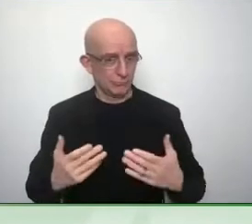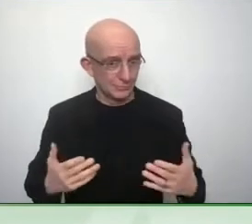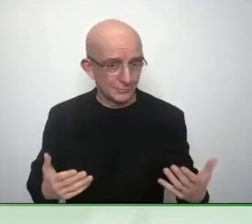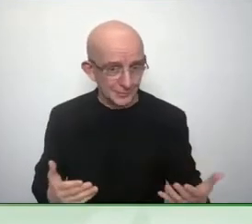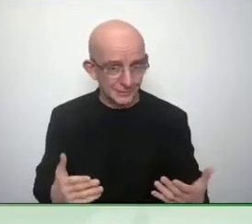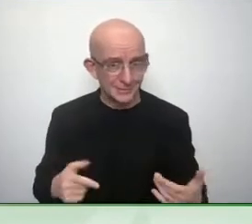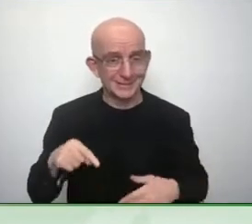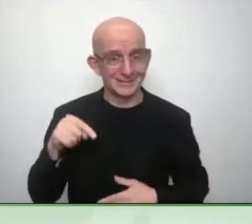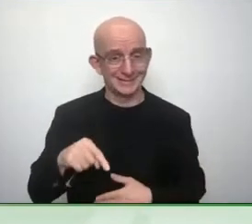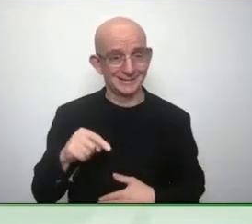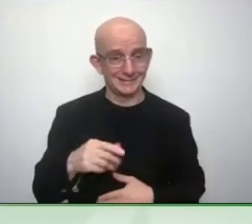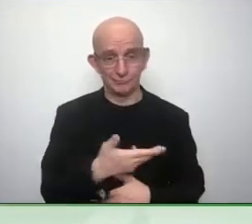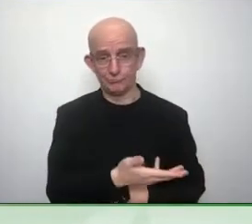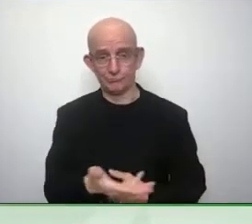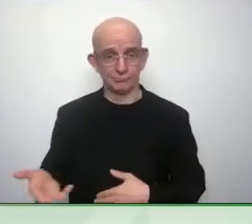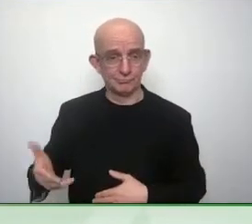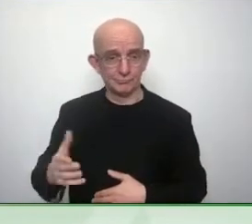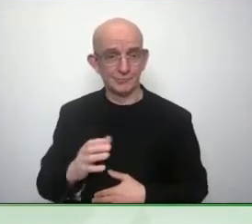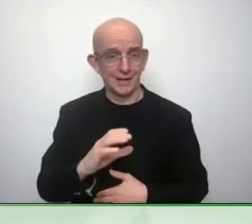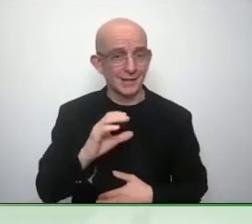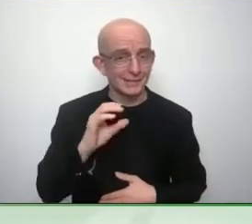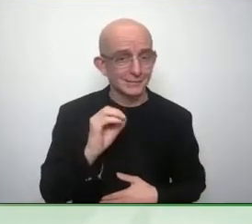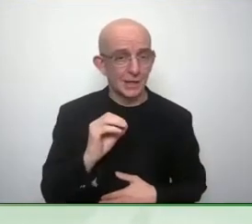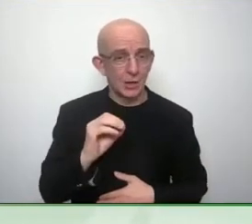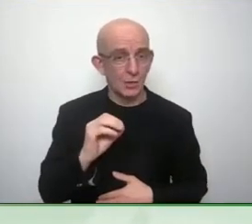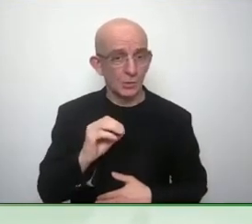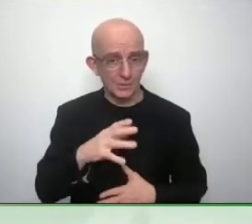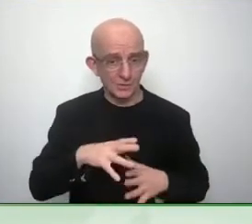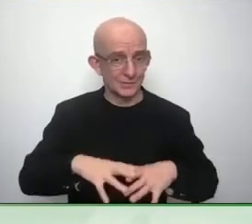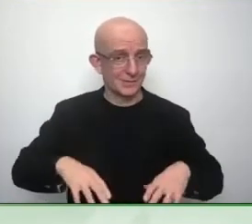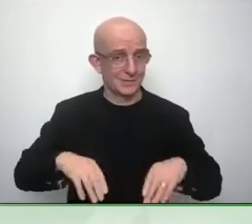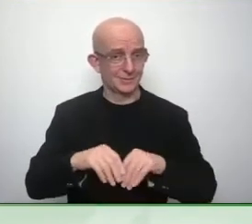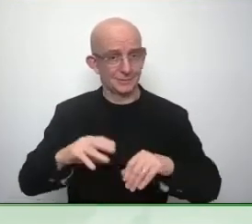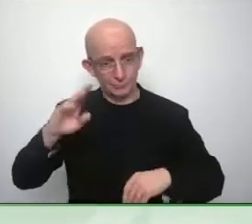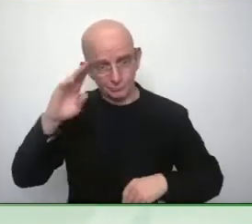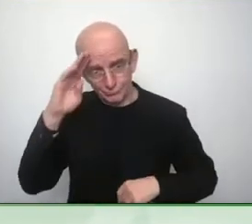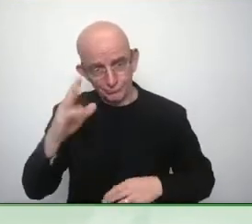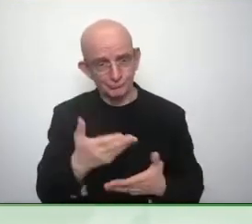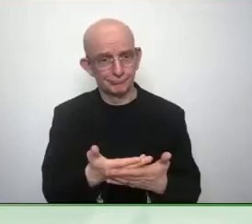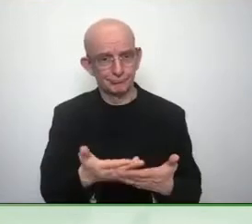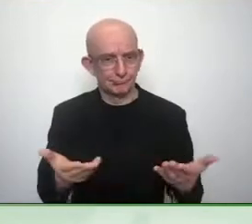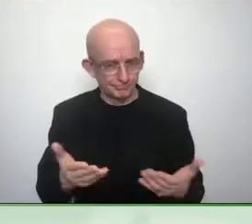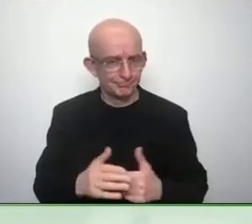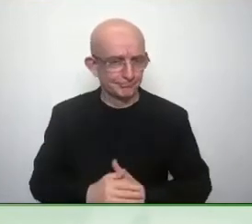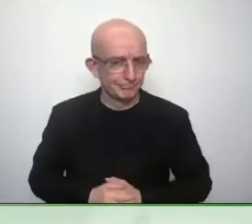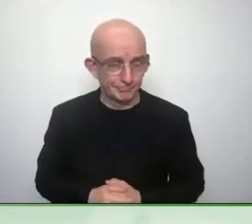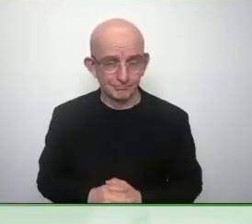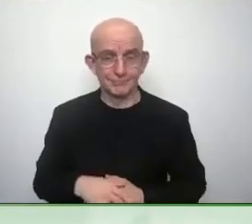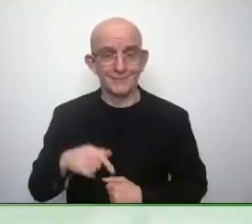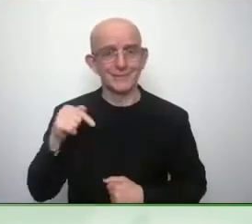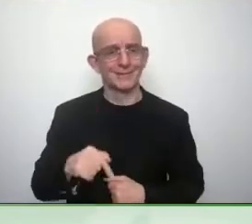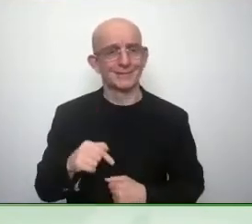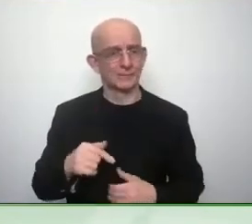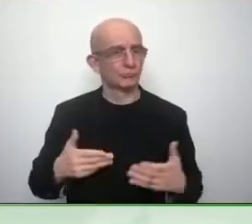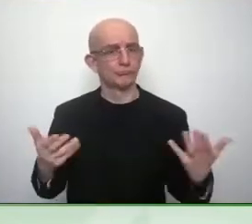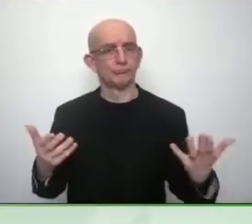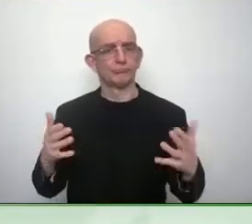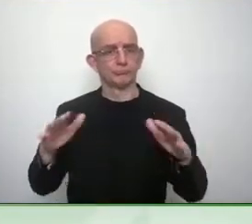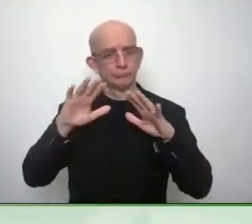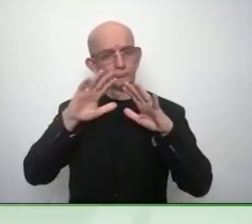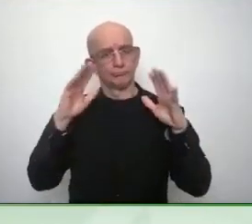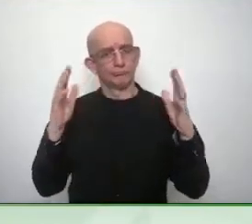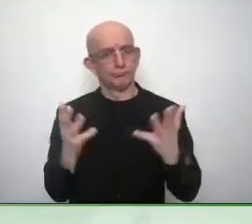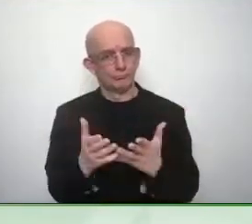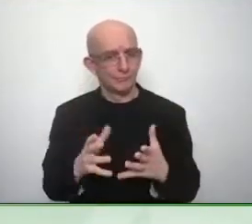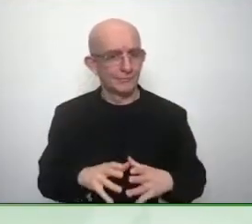what you want to achieve with the billion strong and what your I guess where it came from where it came from yes yes